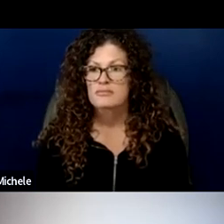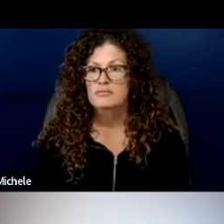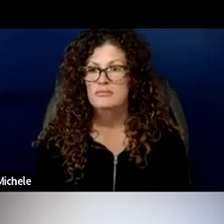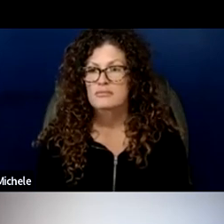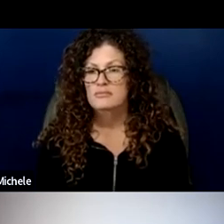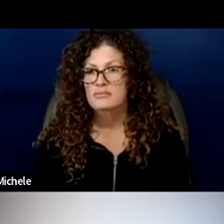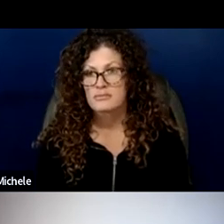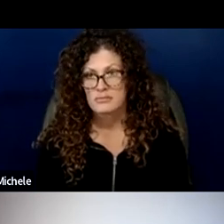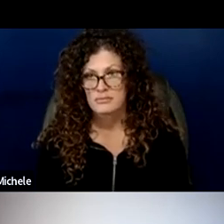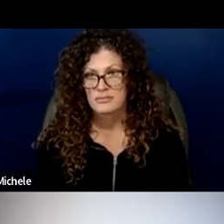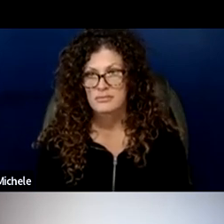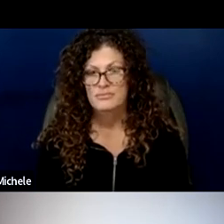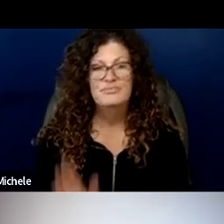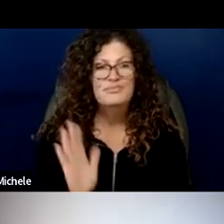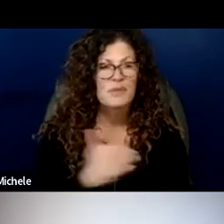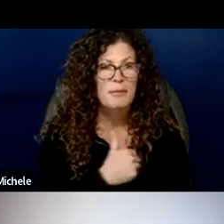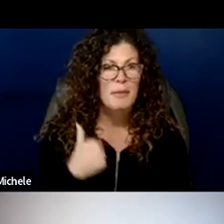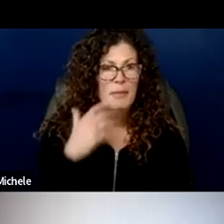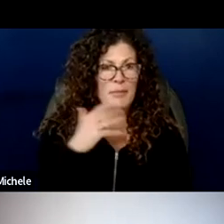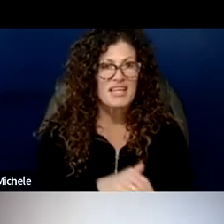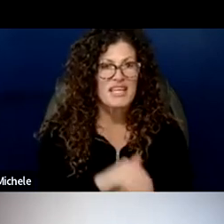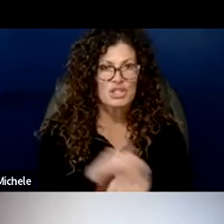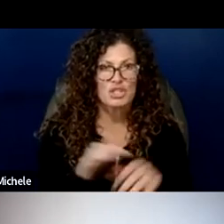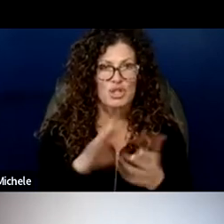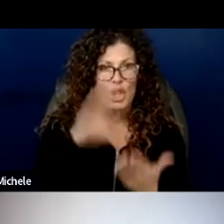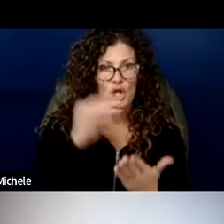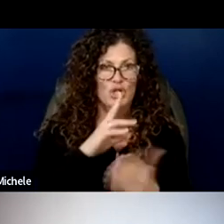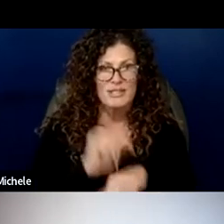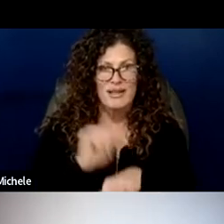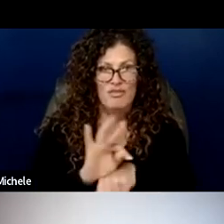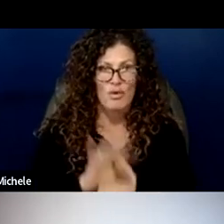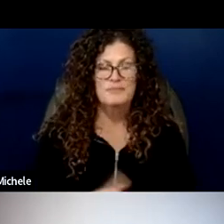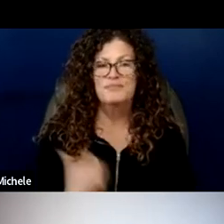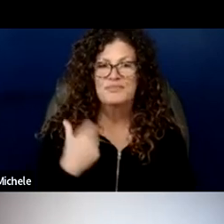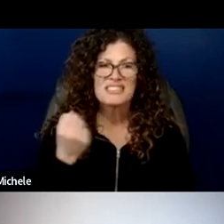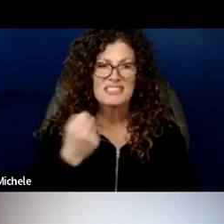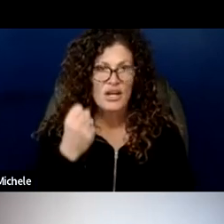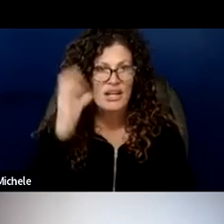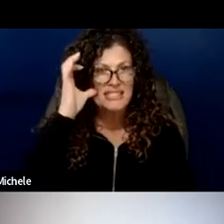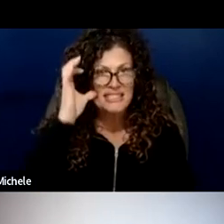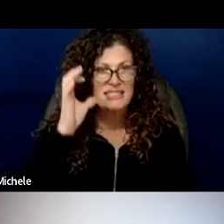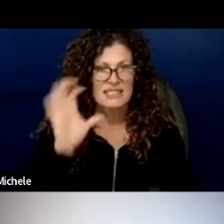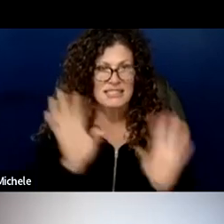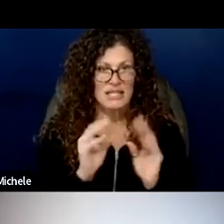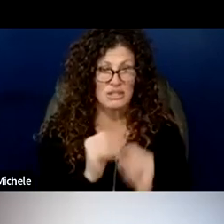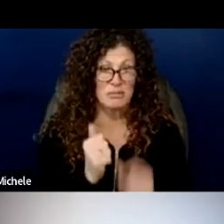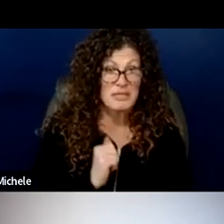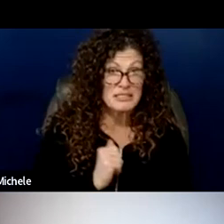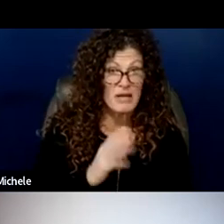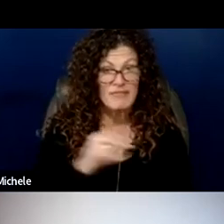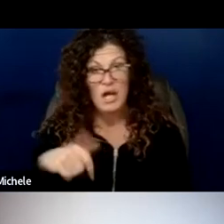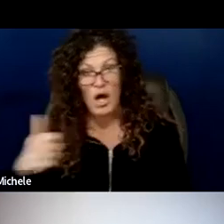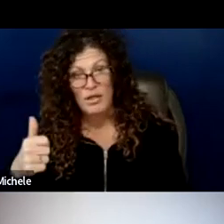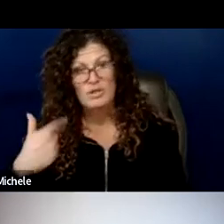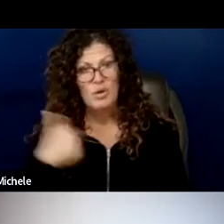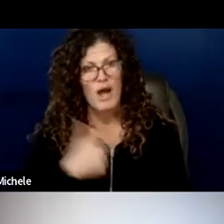i'm a member of the english learner task force at saturday's listening session i along with others made the case